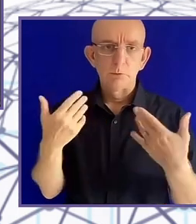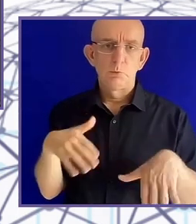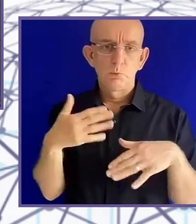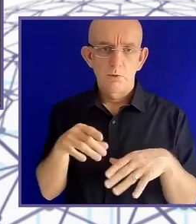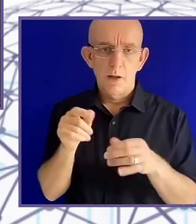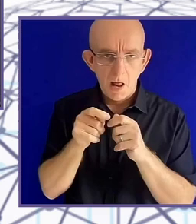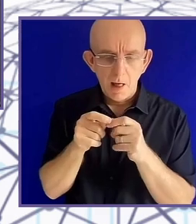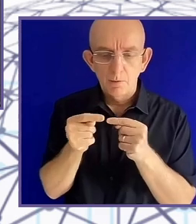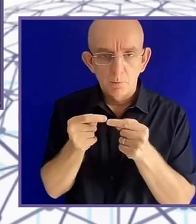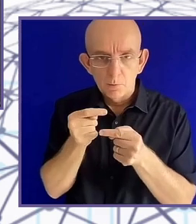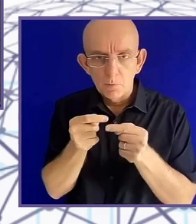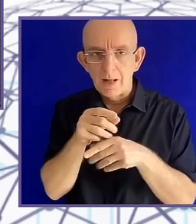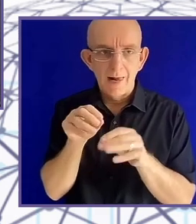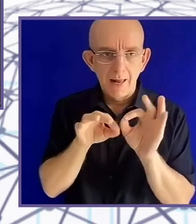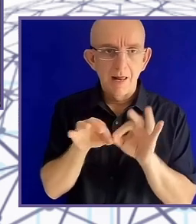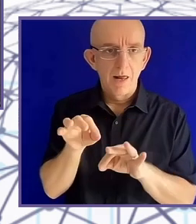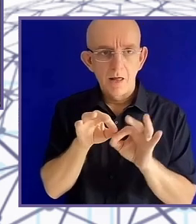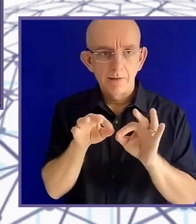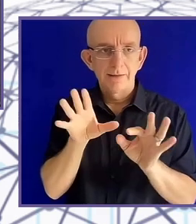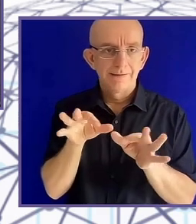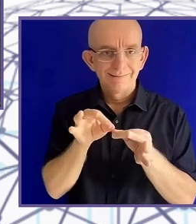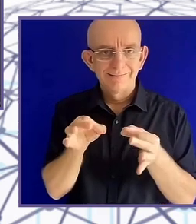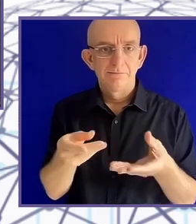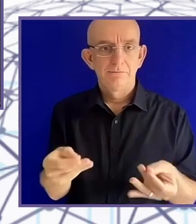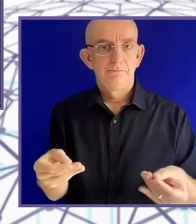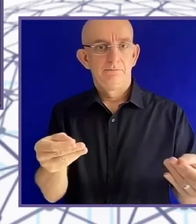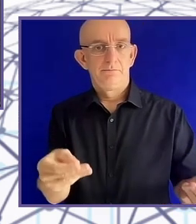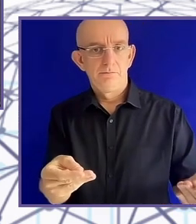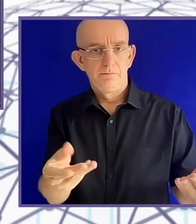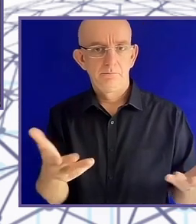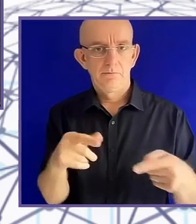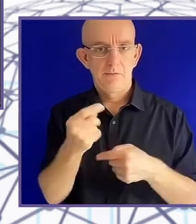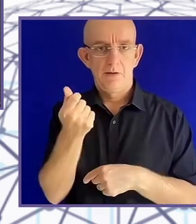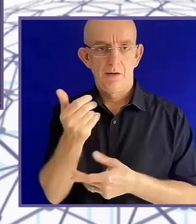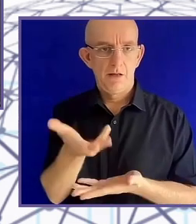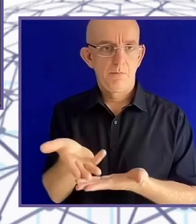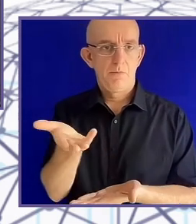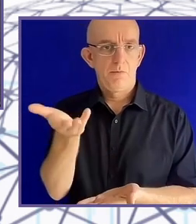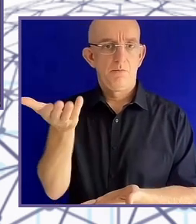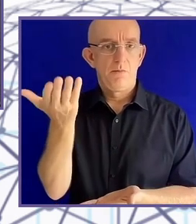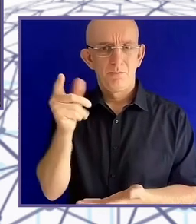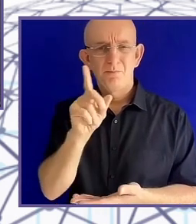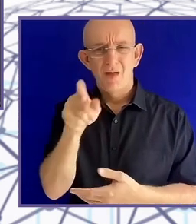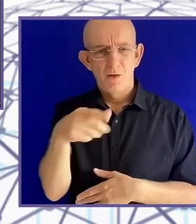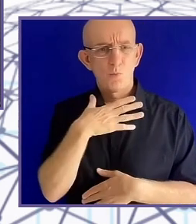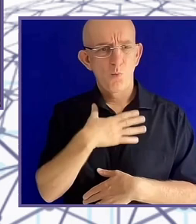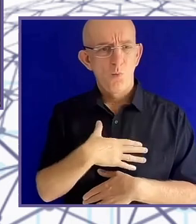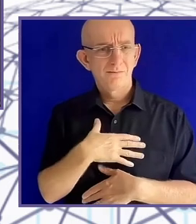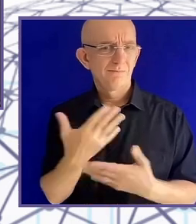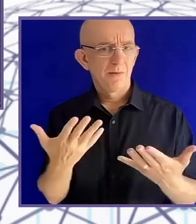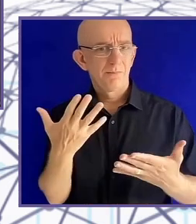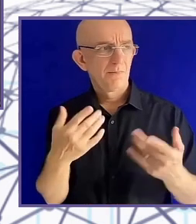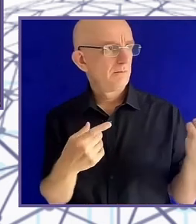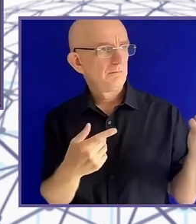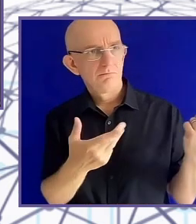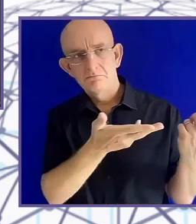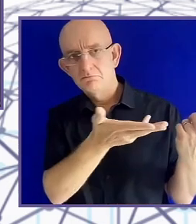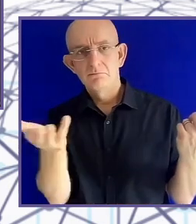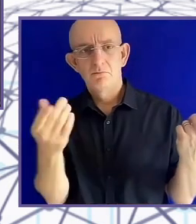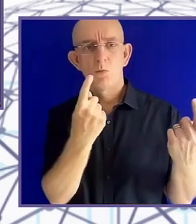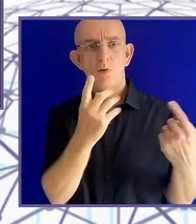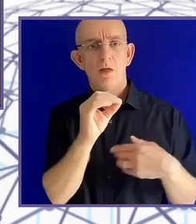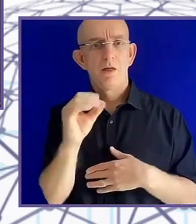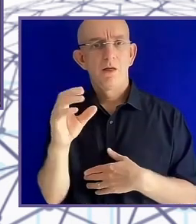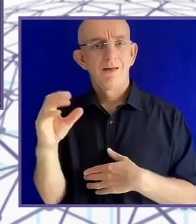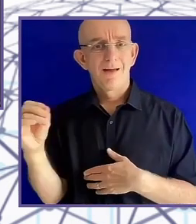1,000 motors. And in each motor, there are a number of parts. And so the complexity of the design doesn't scale. It gets